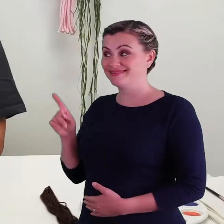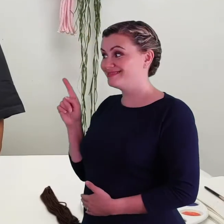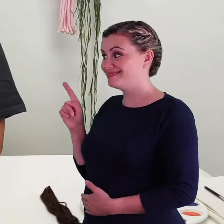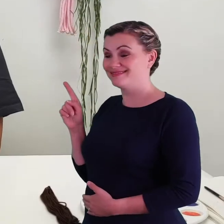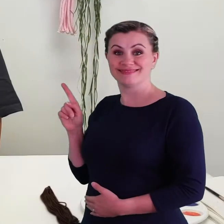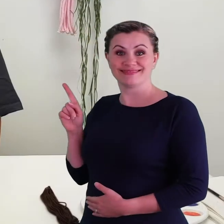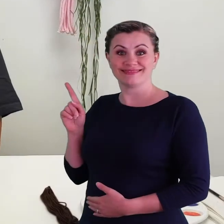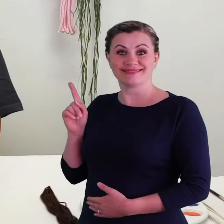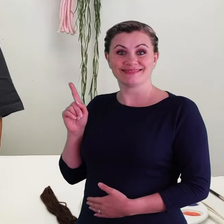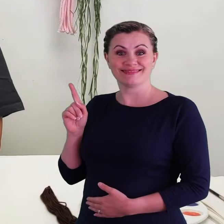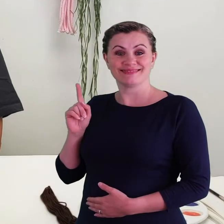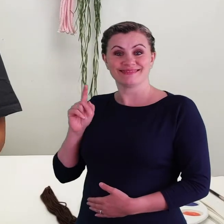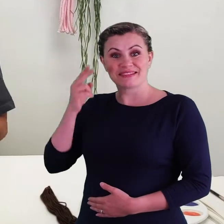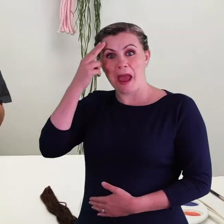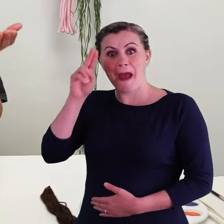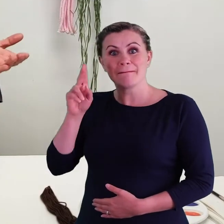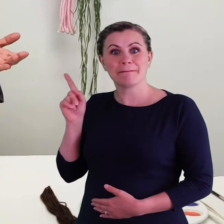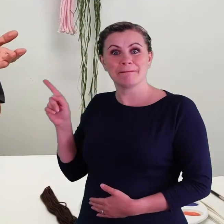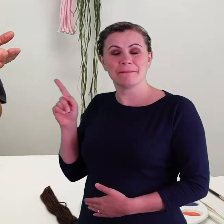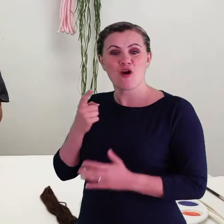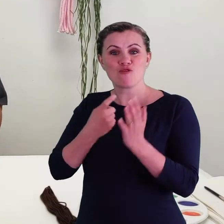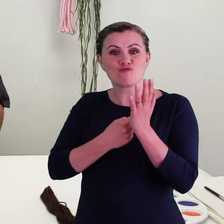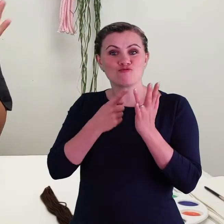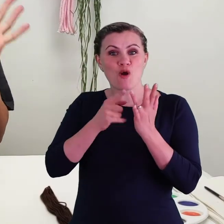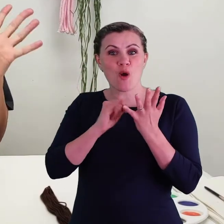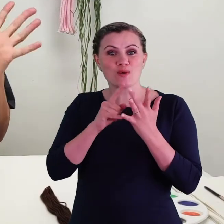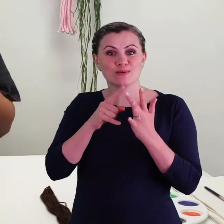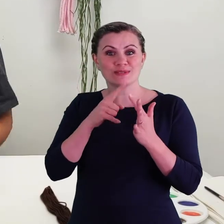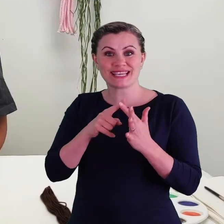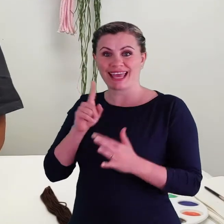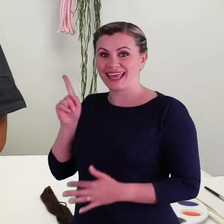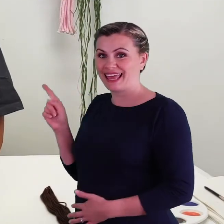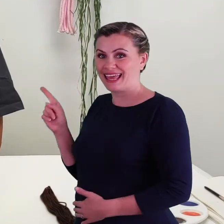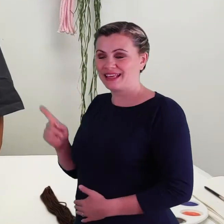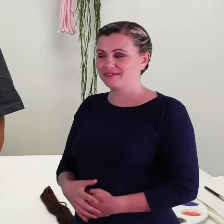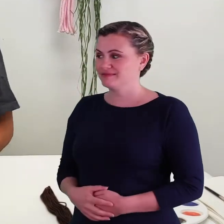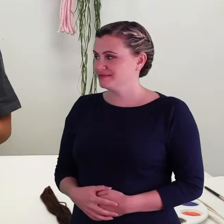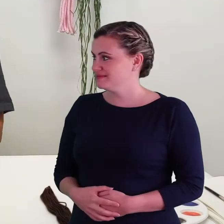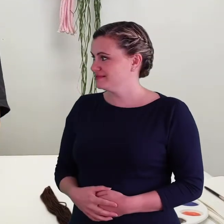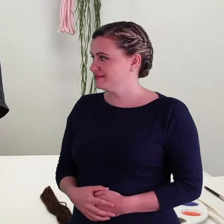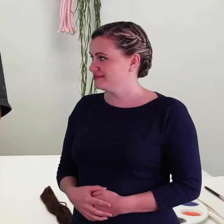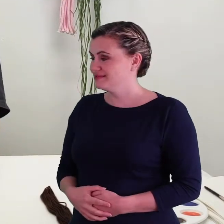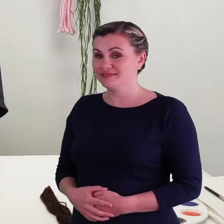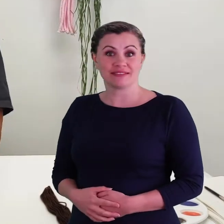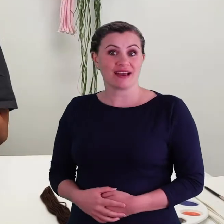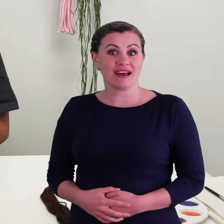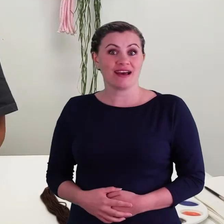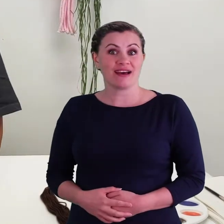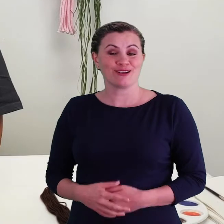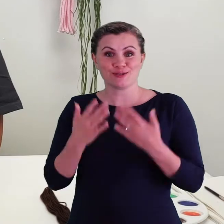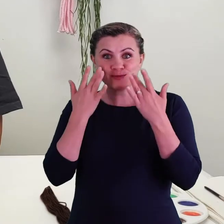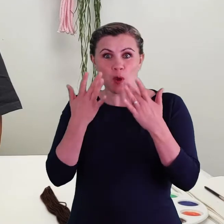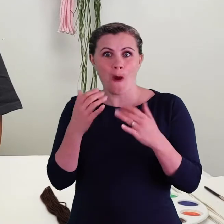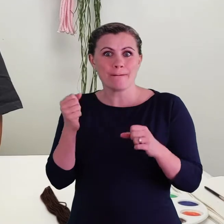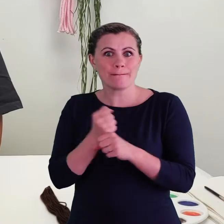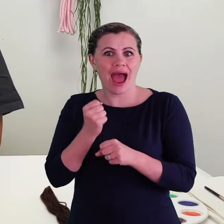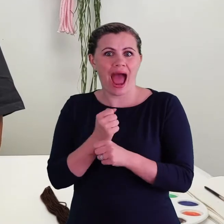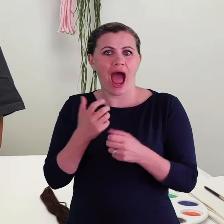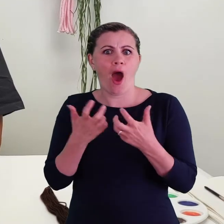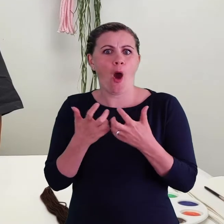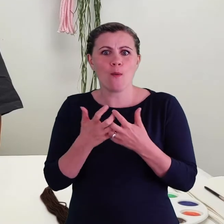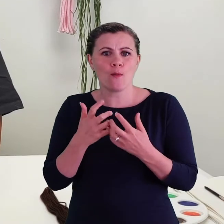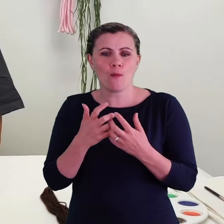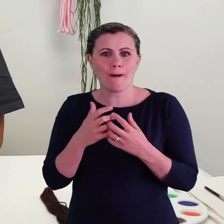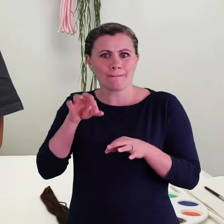Hello my name's Rosie and today I am going to show you how to make a mudrock puppet.